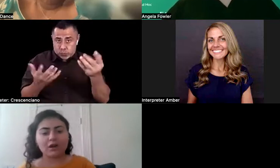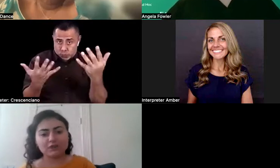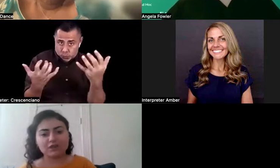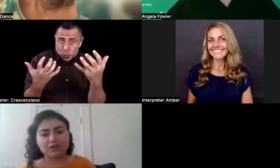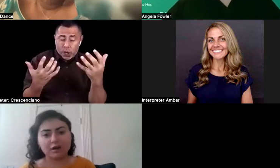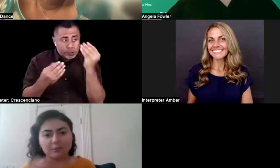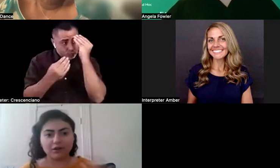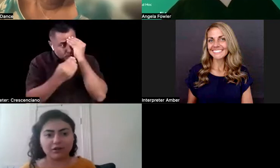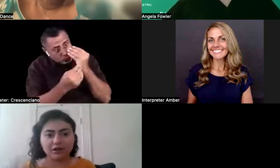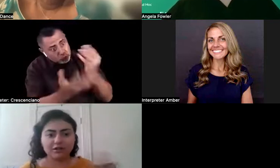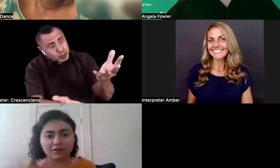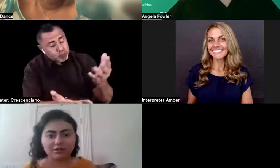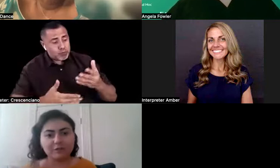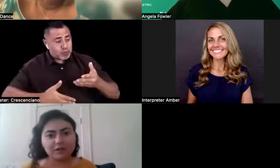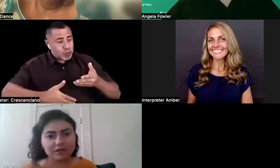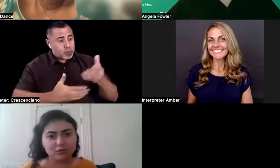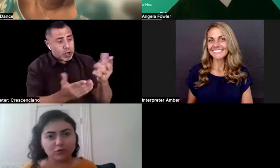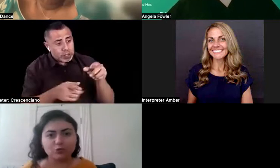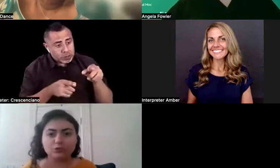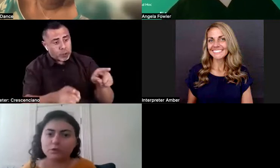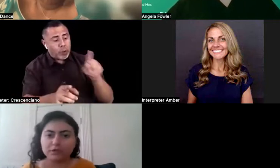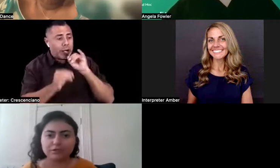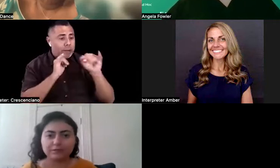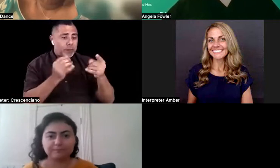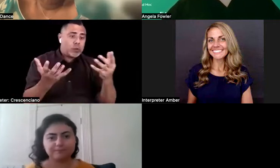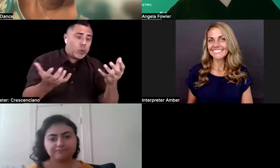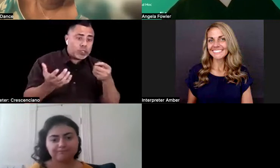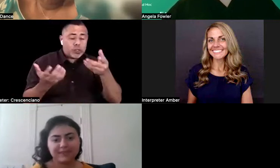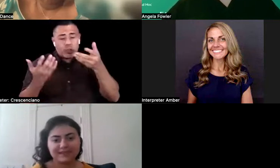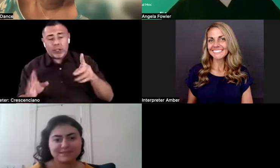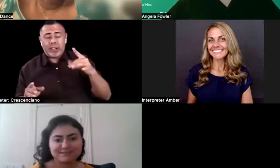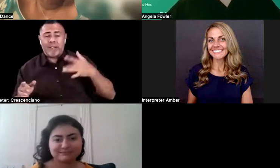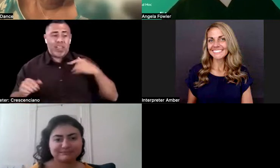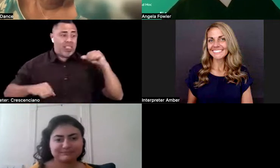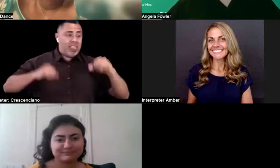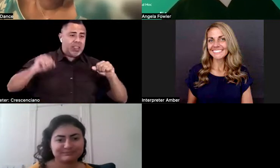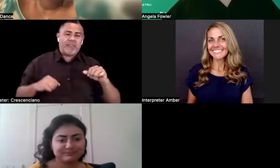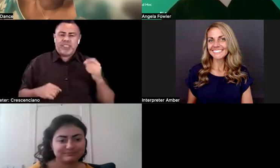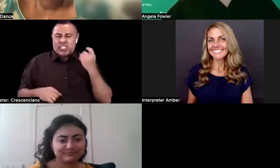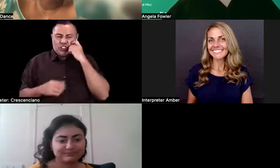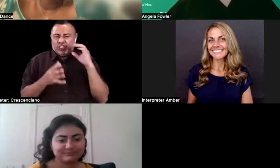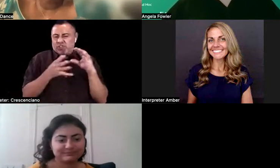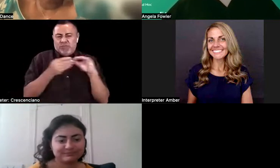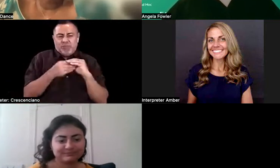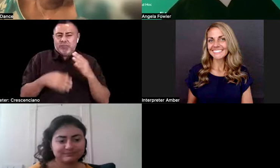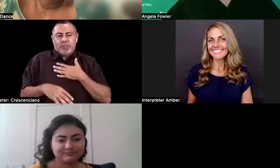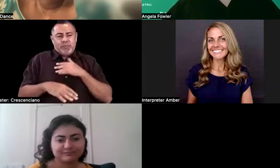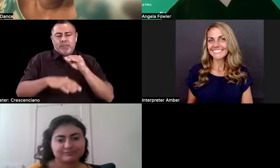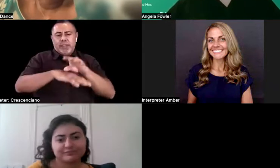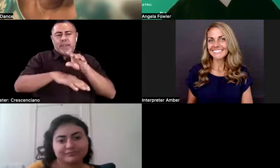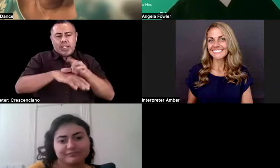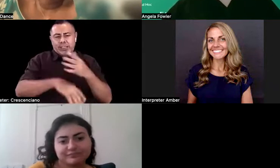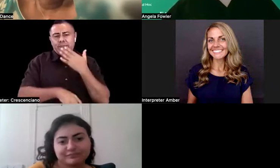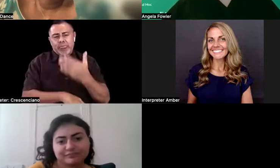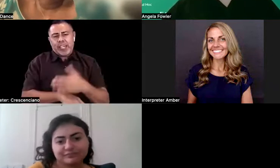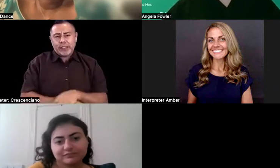or not bring it up and are kind of debating what to do with it. Thanks. No, thank you. So I